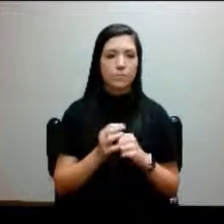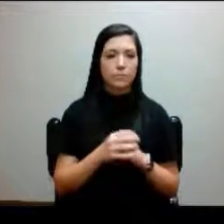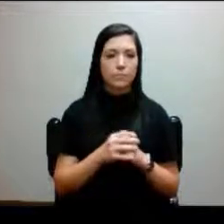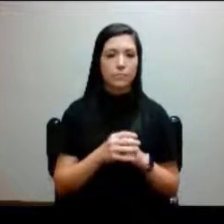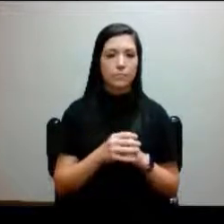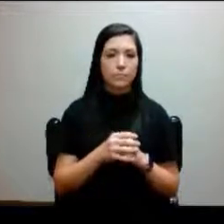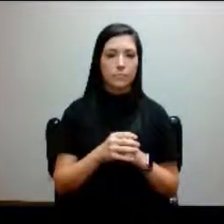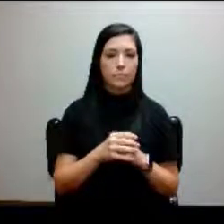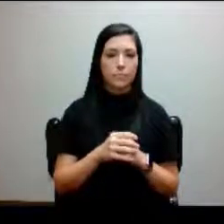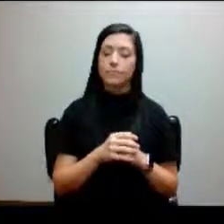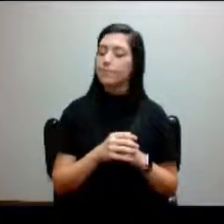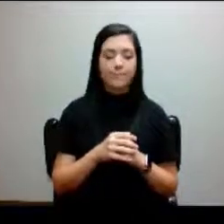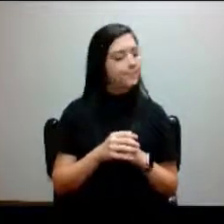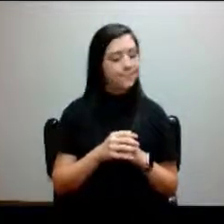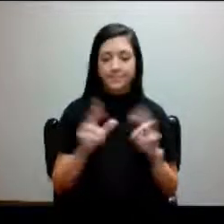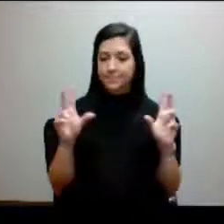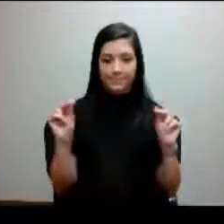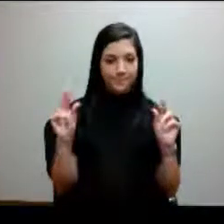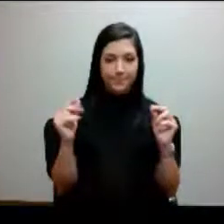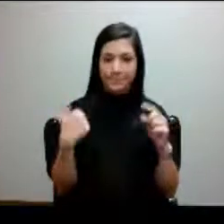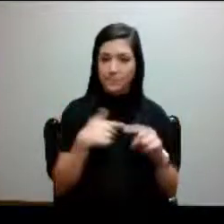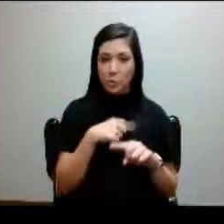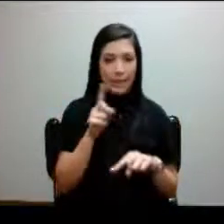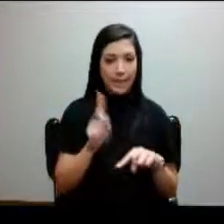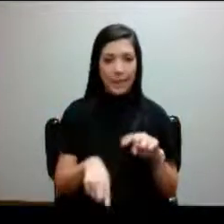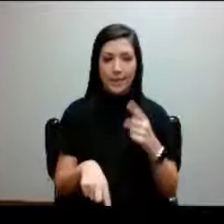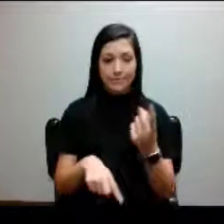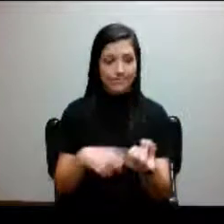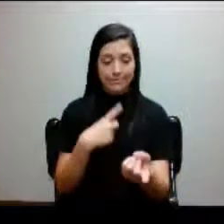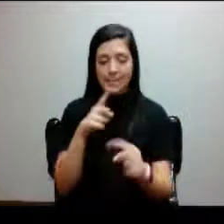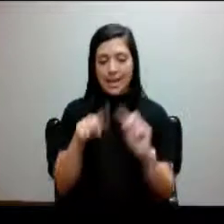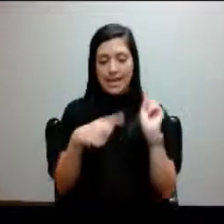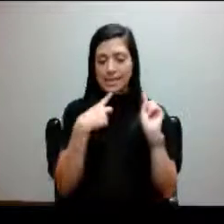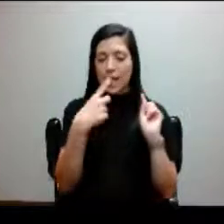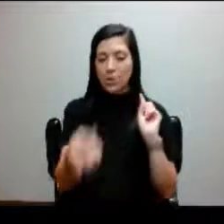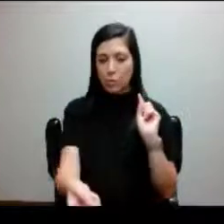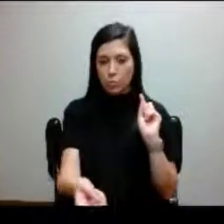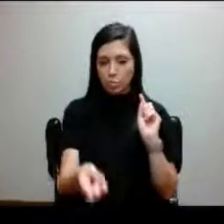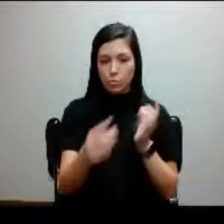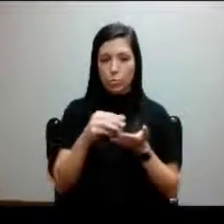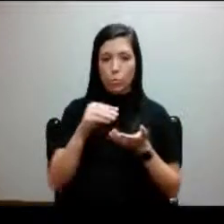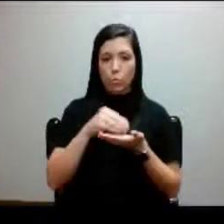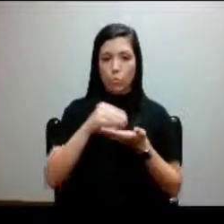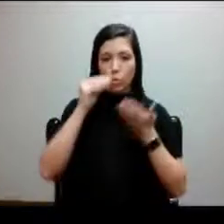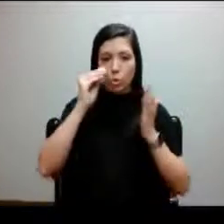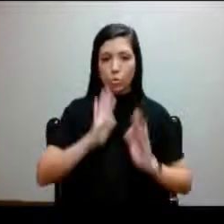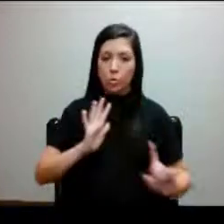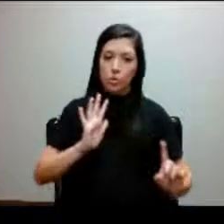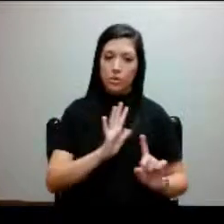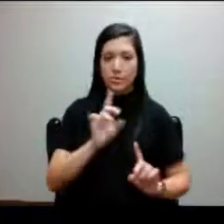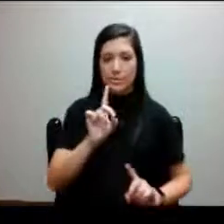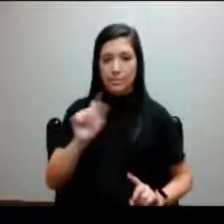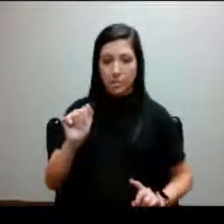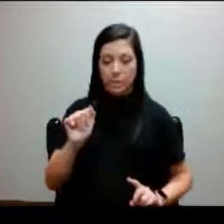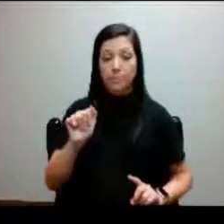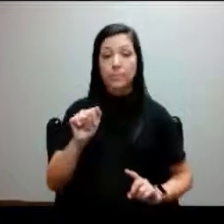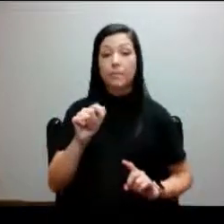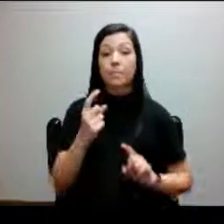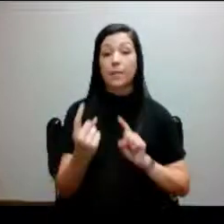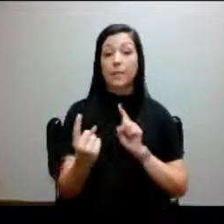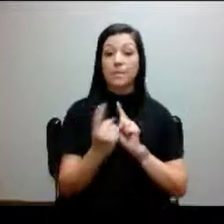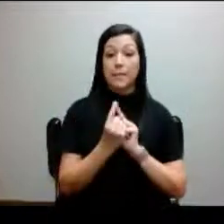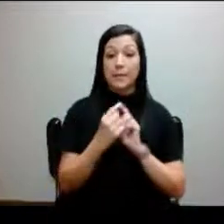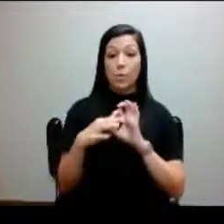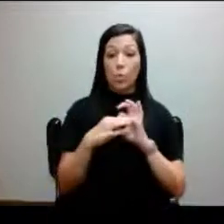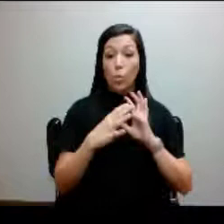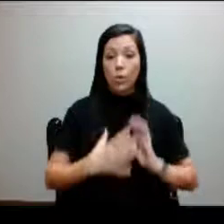So no, unfortunately we cannot tell you what the student's disability is, but when they meet with the coordinator and meet with anyone